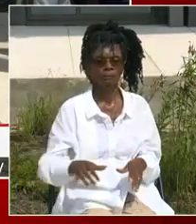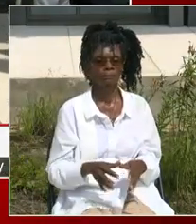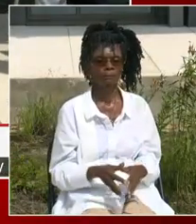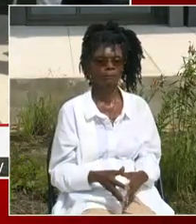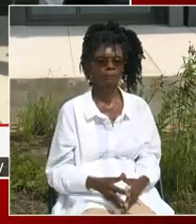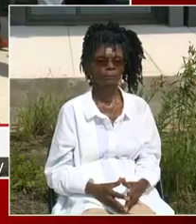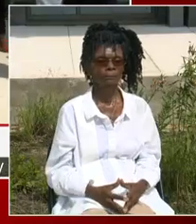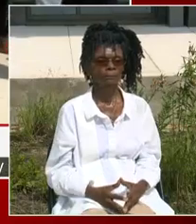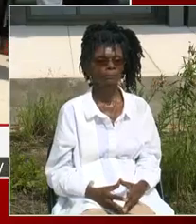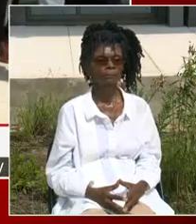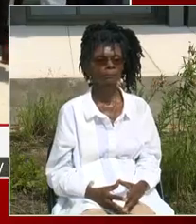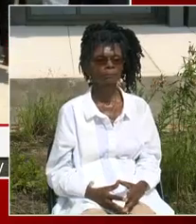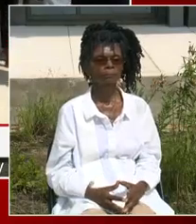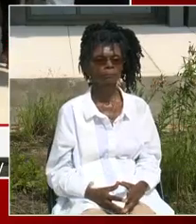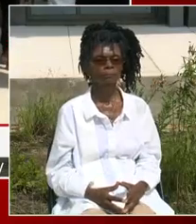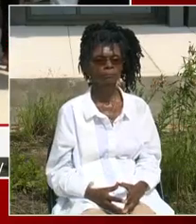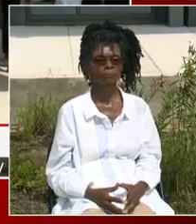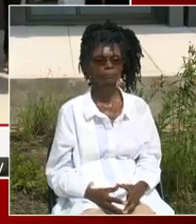Okay.